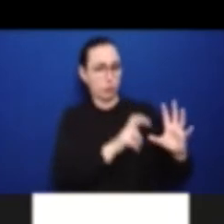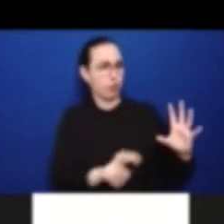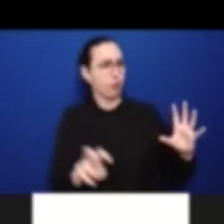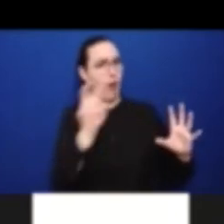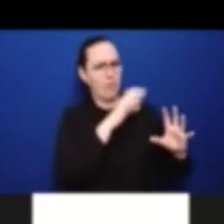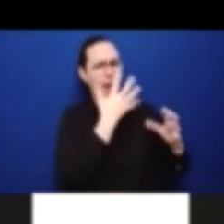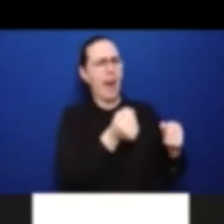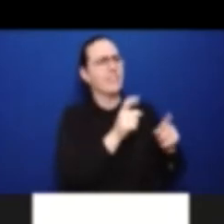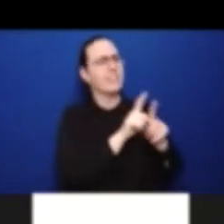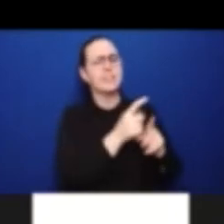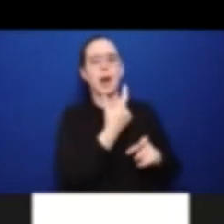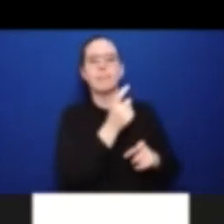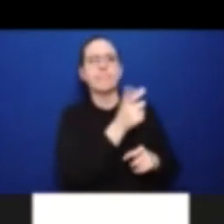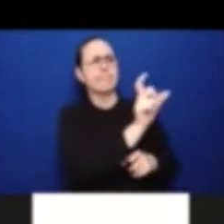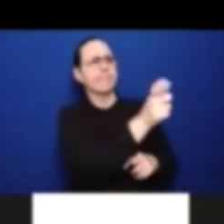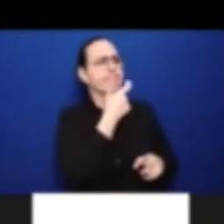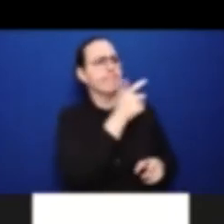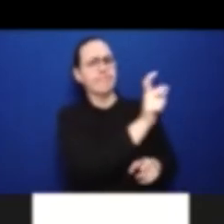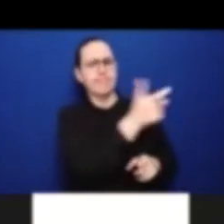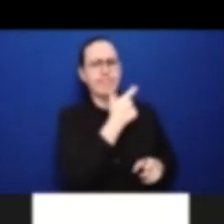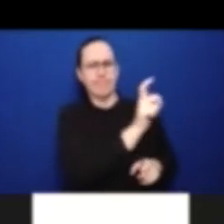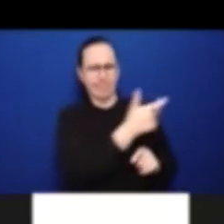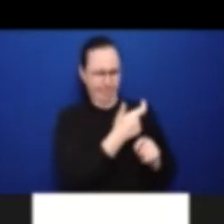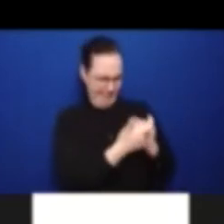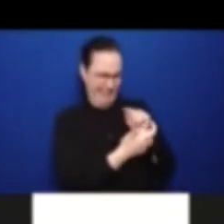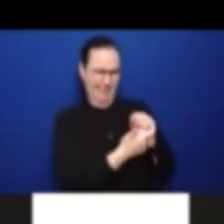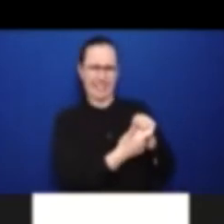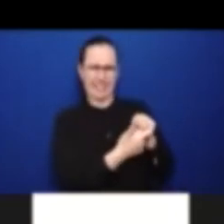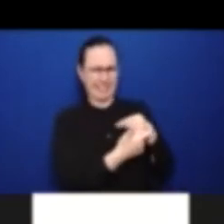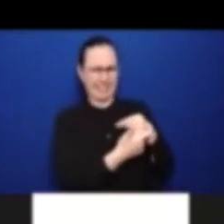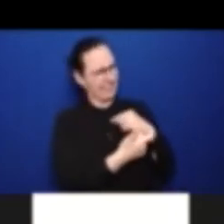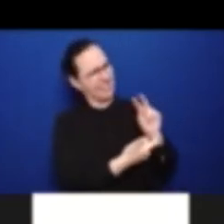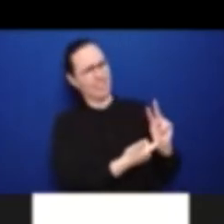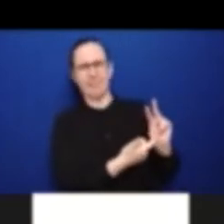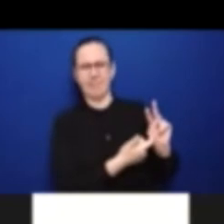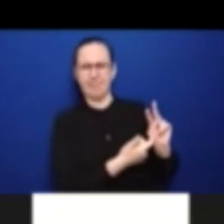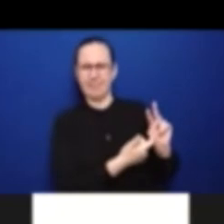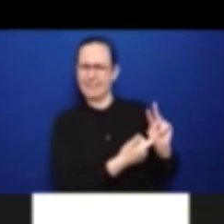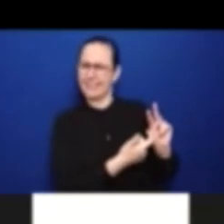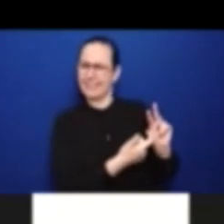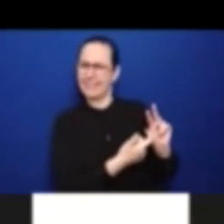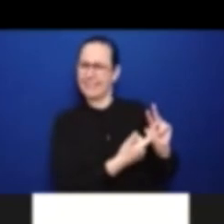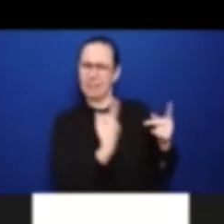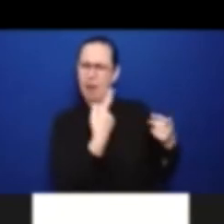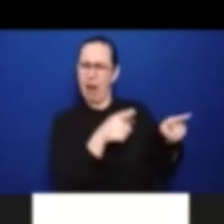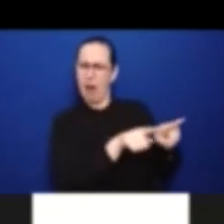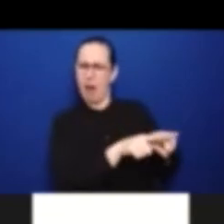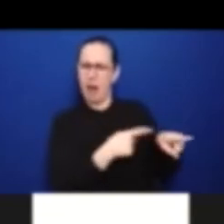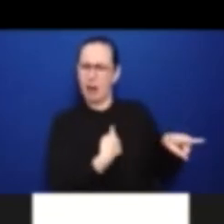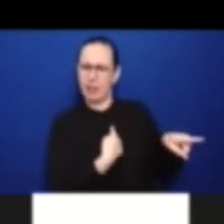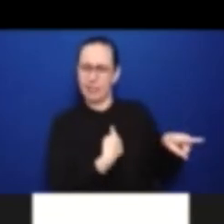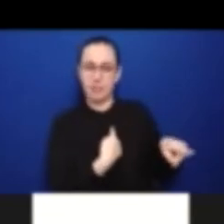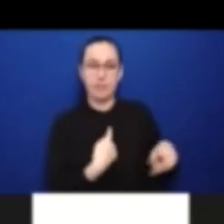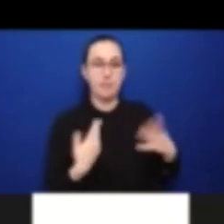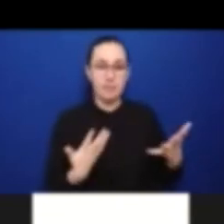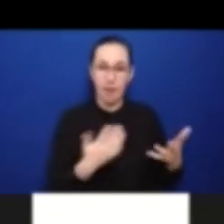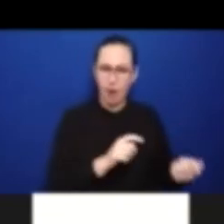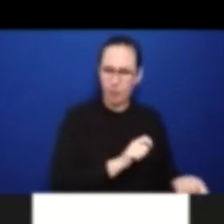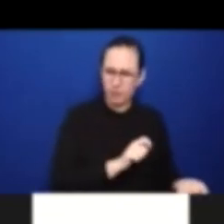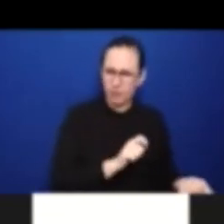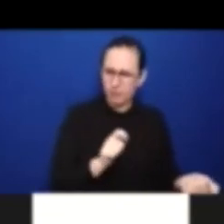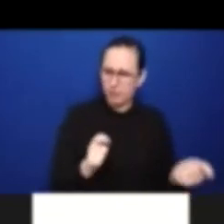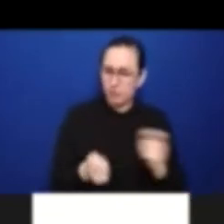people described myself and how this evolved into, you know, going from handicapped to